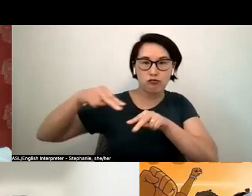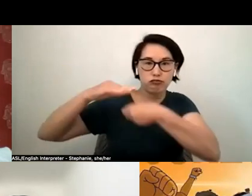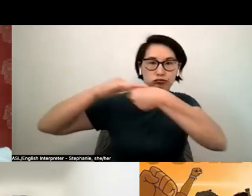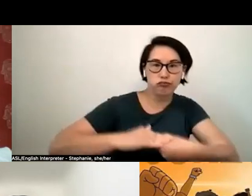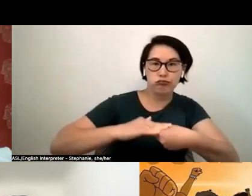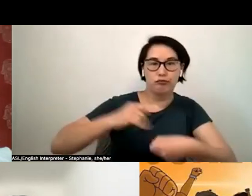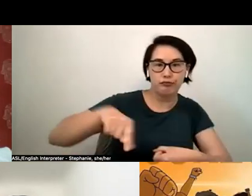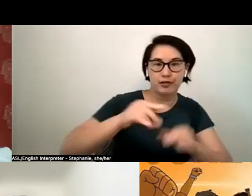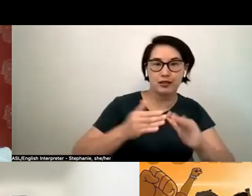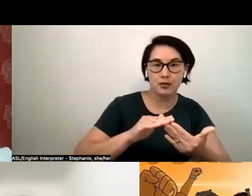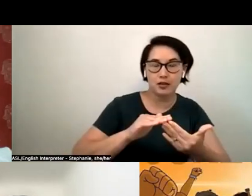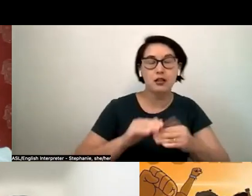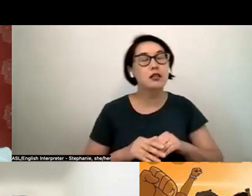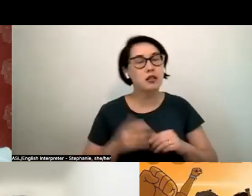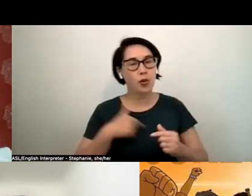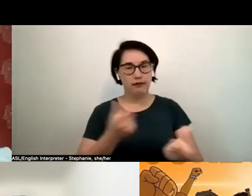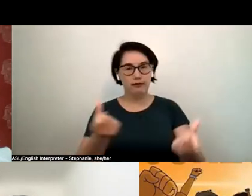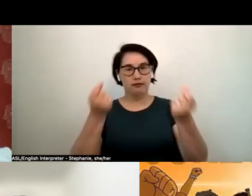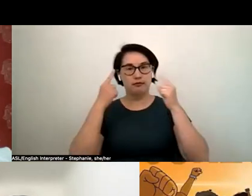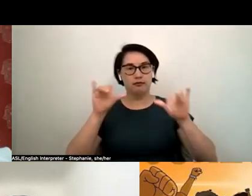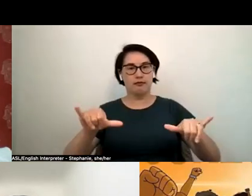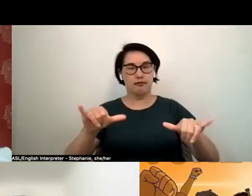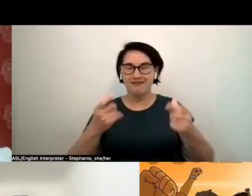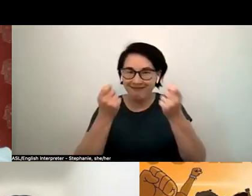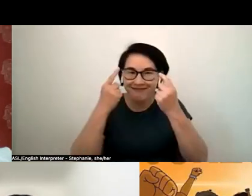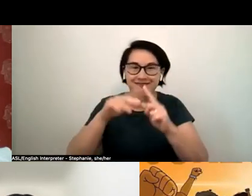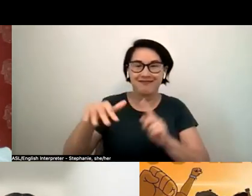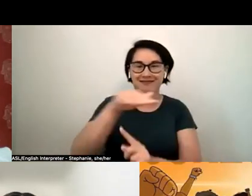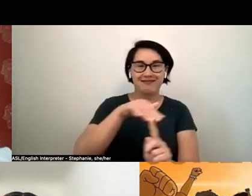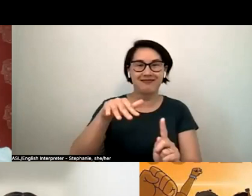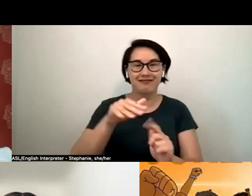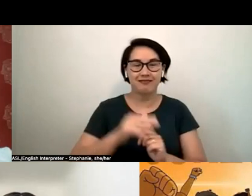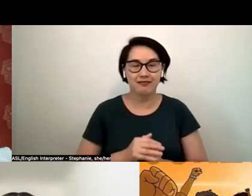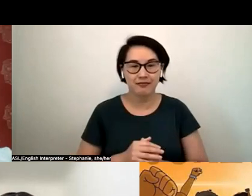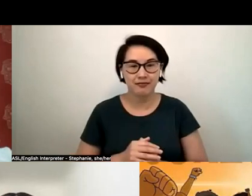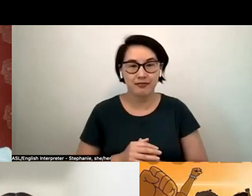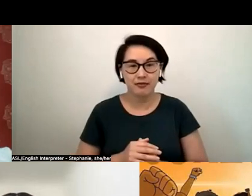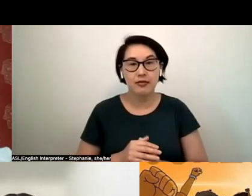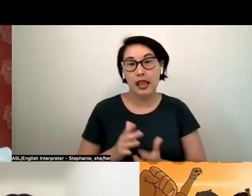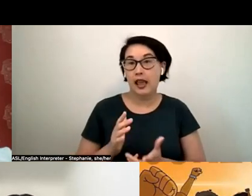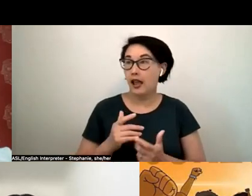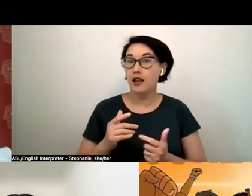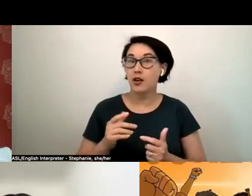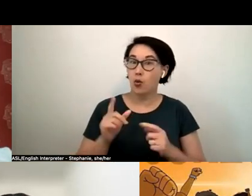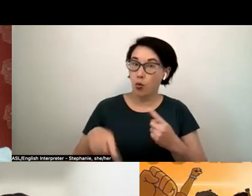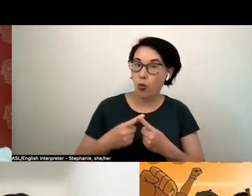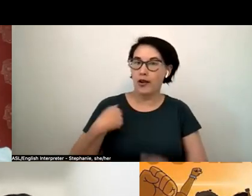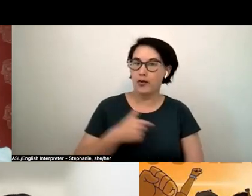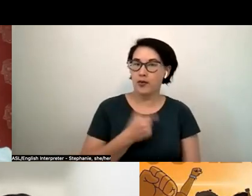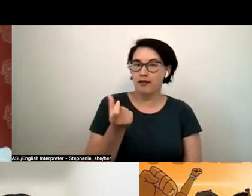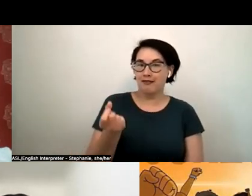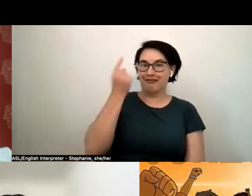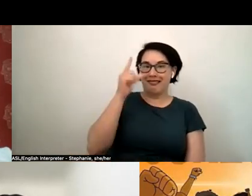so we have to understand that and i believe understanding that is uh